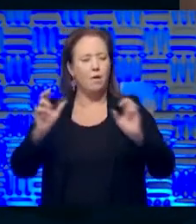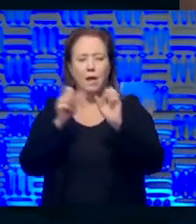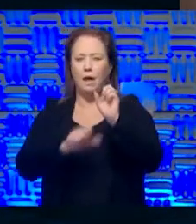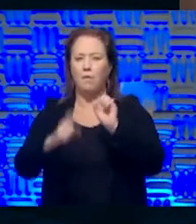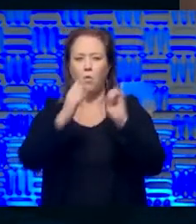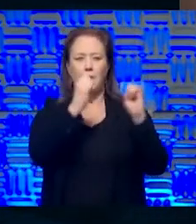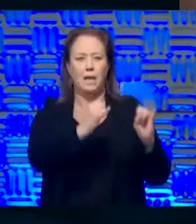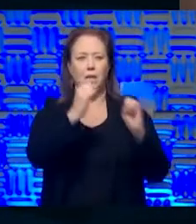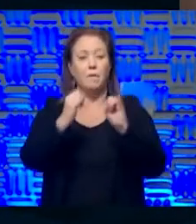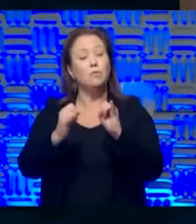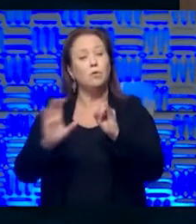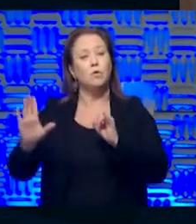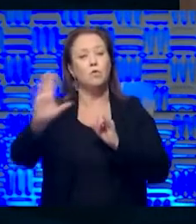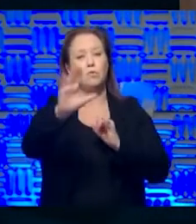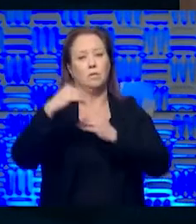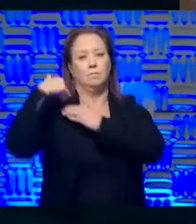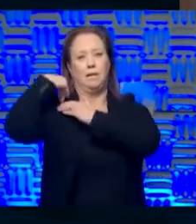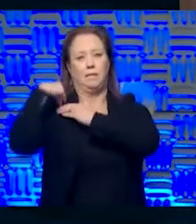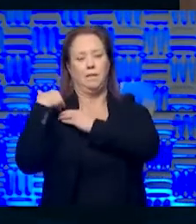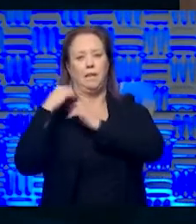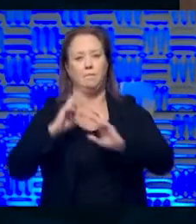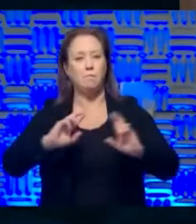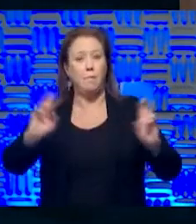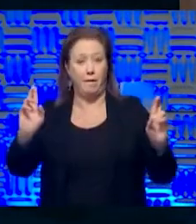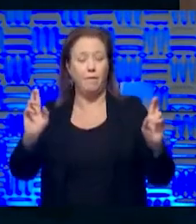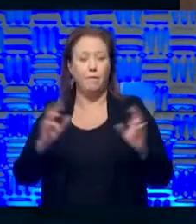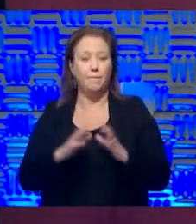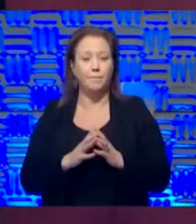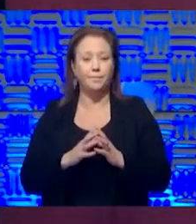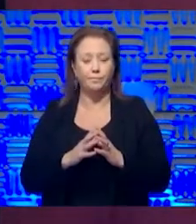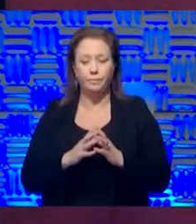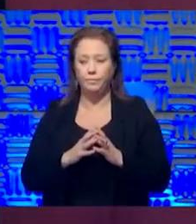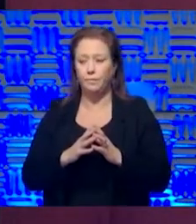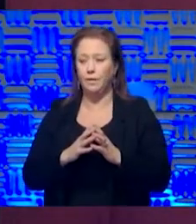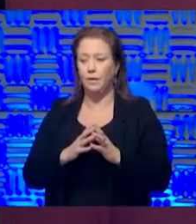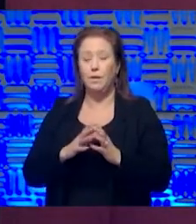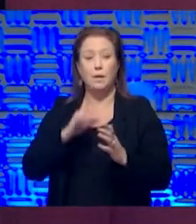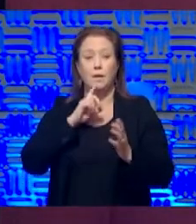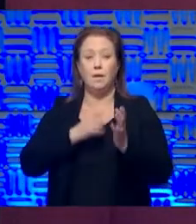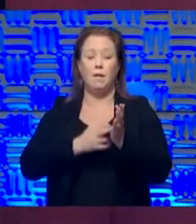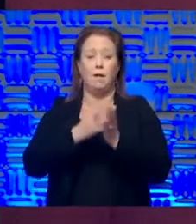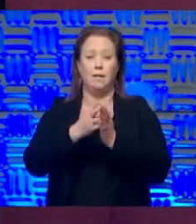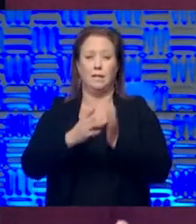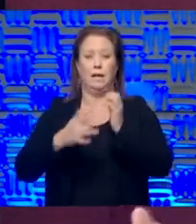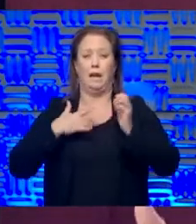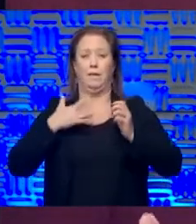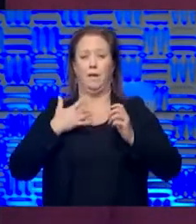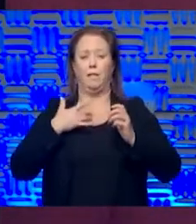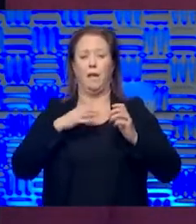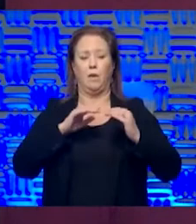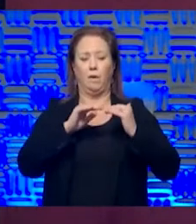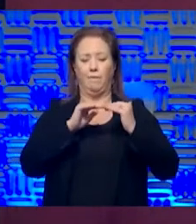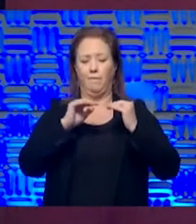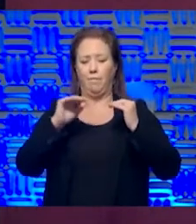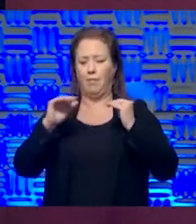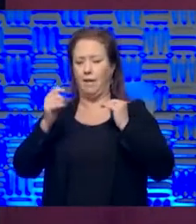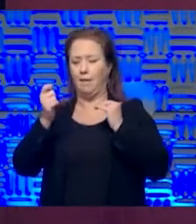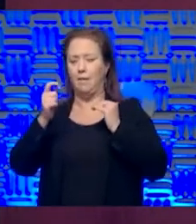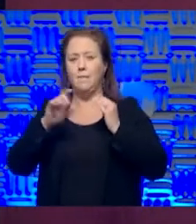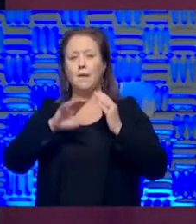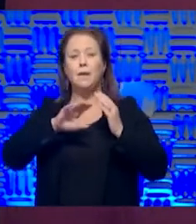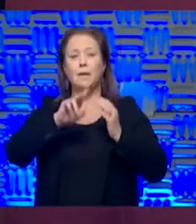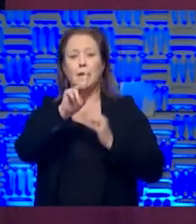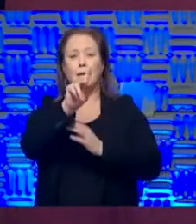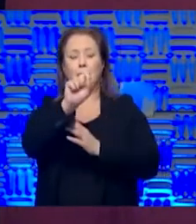individual responsibility. I just can't say that enough because we've, you I do think, feel like we've bent the curve or flattened it here in, Kansas